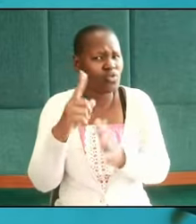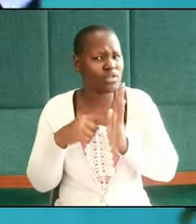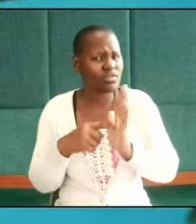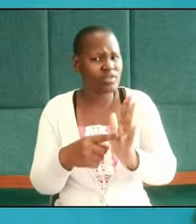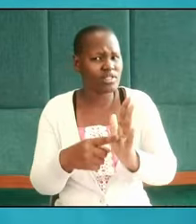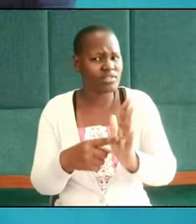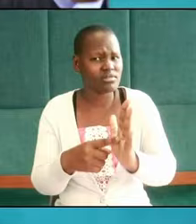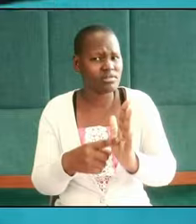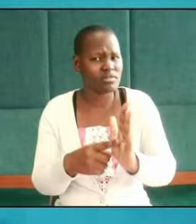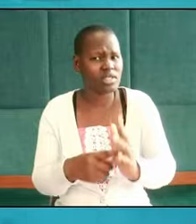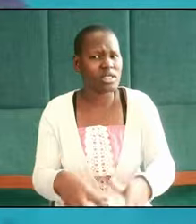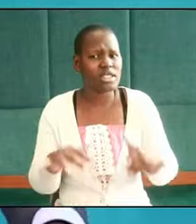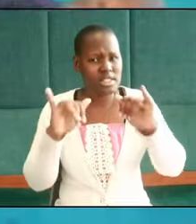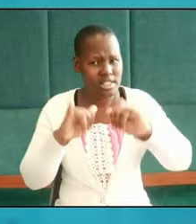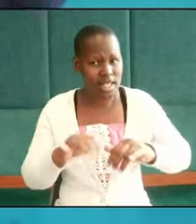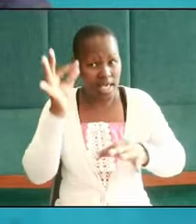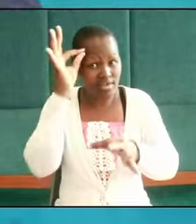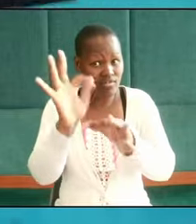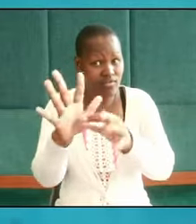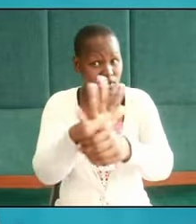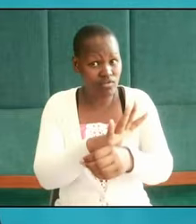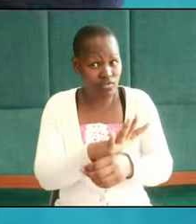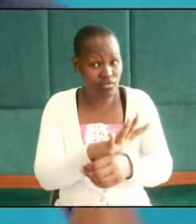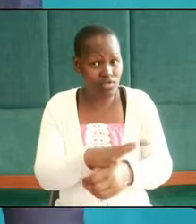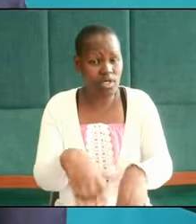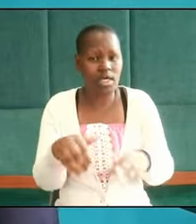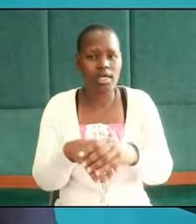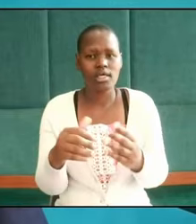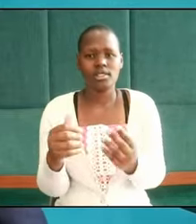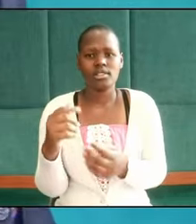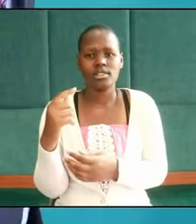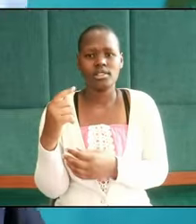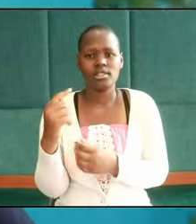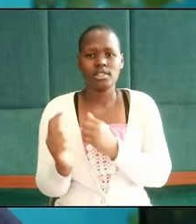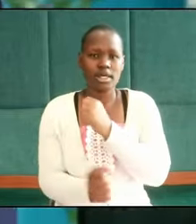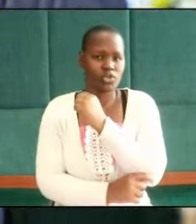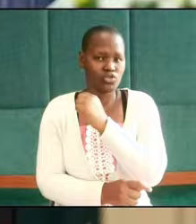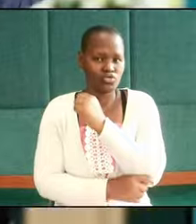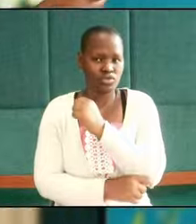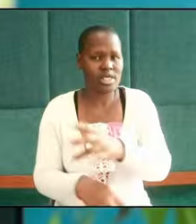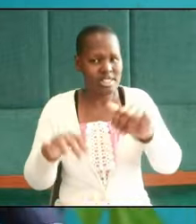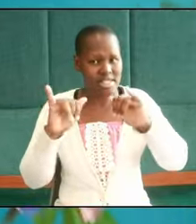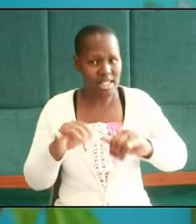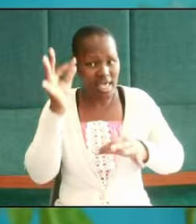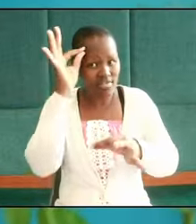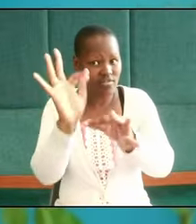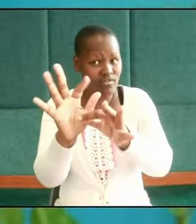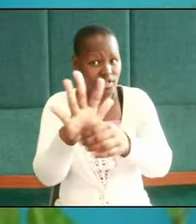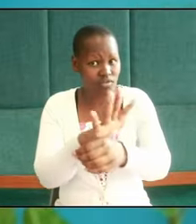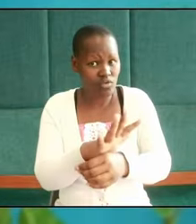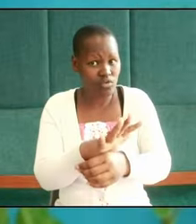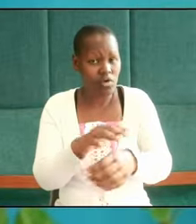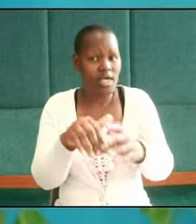we remain faithful even in trials we remain faithful even